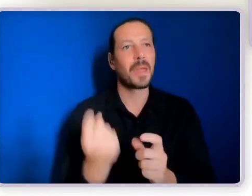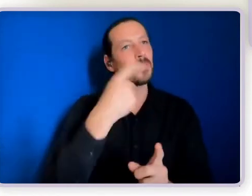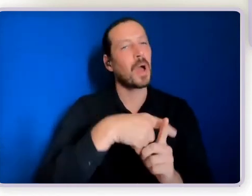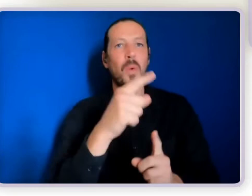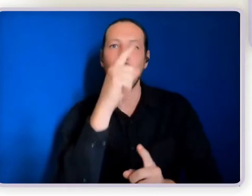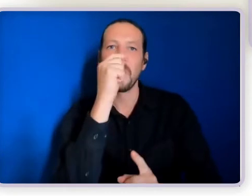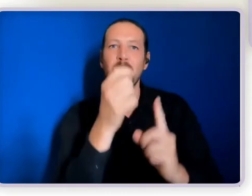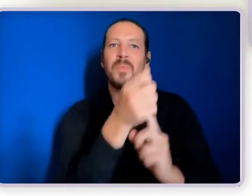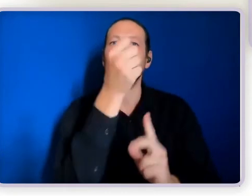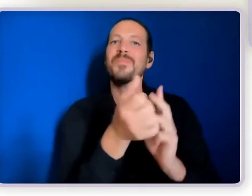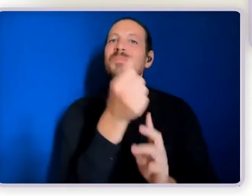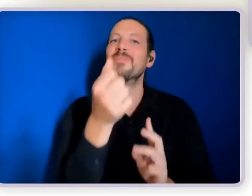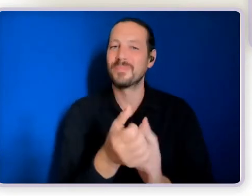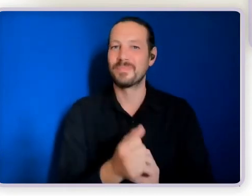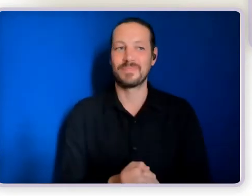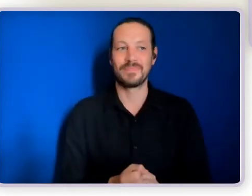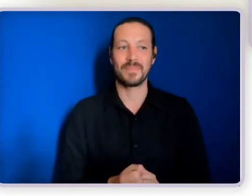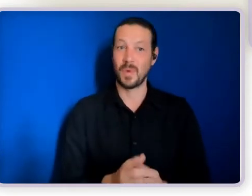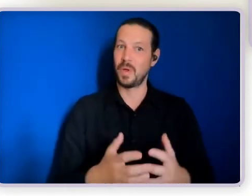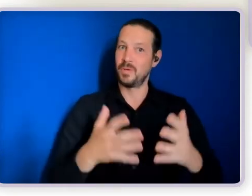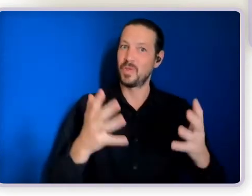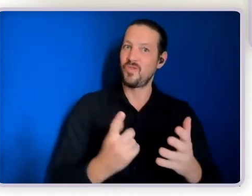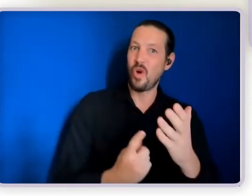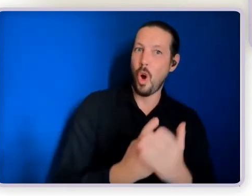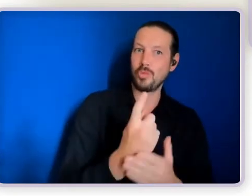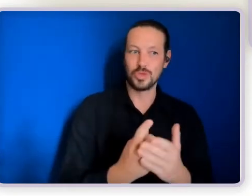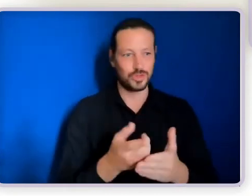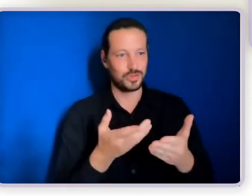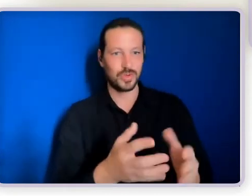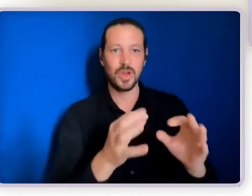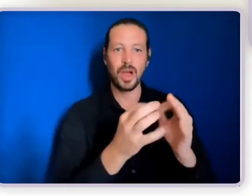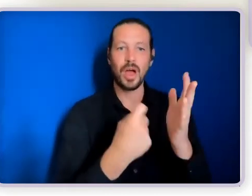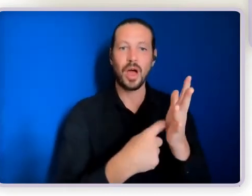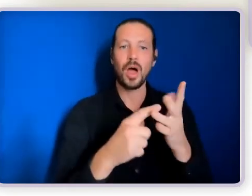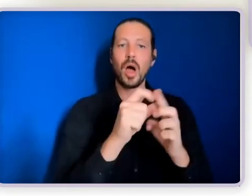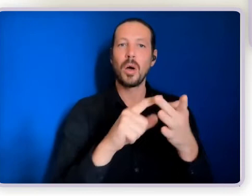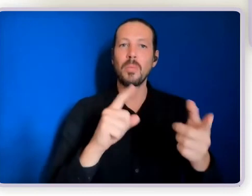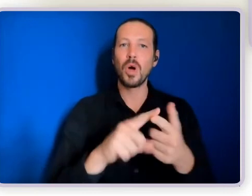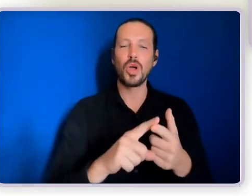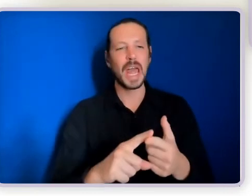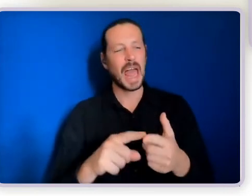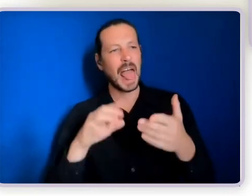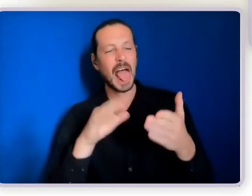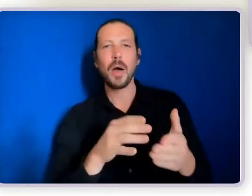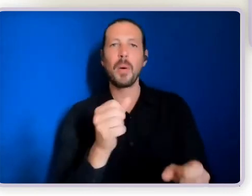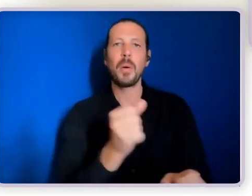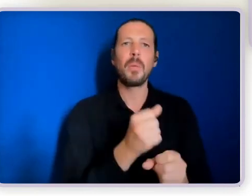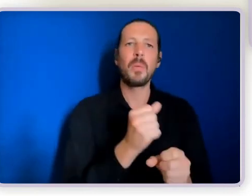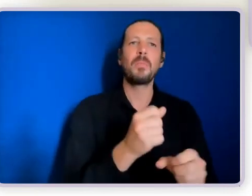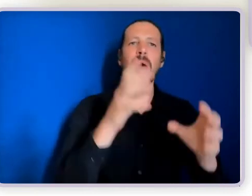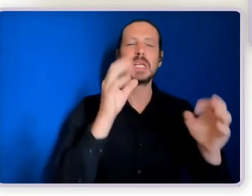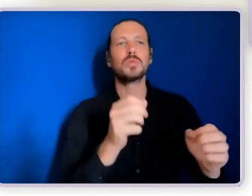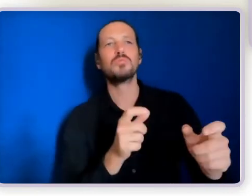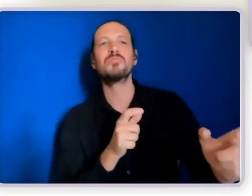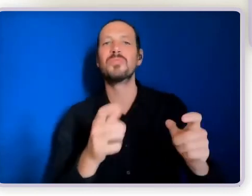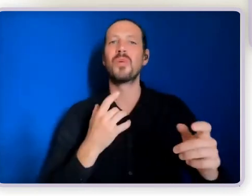saw there so many opportunities for Brodie to be assisted in making decisions about his life and that's coming